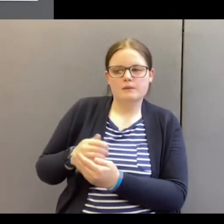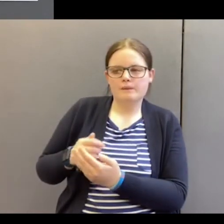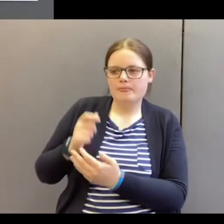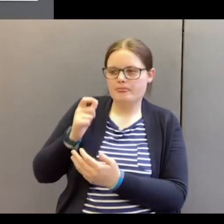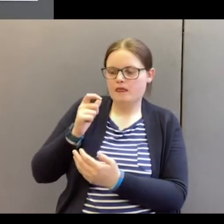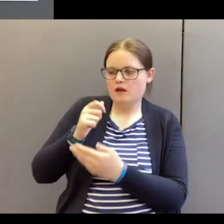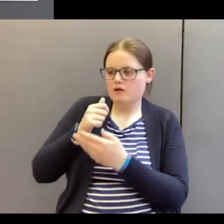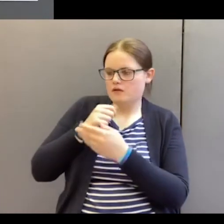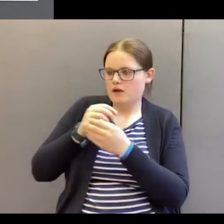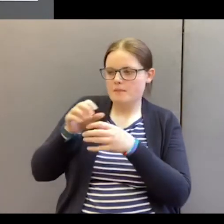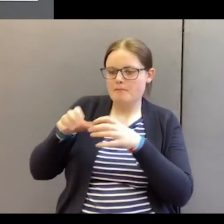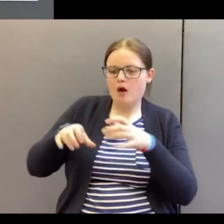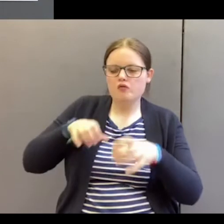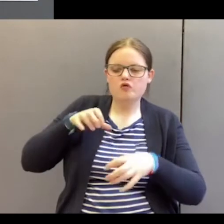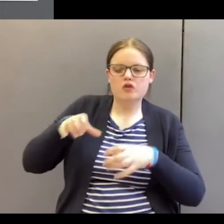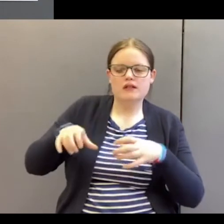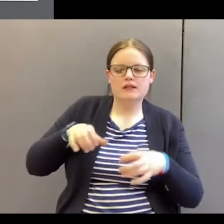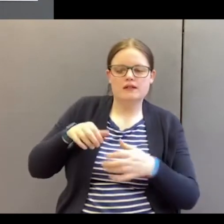biology.